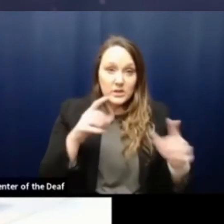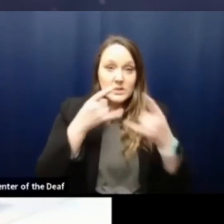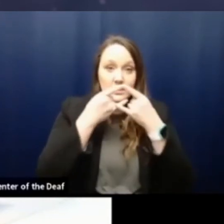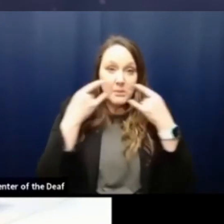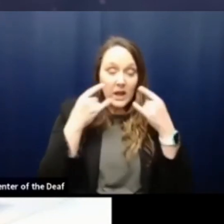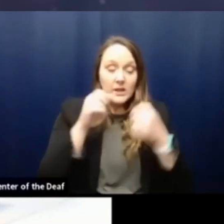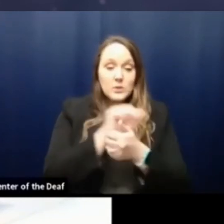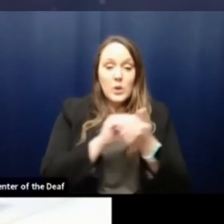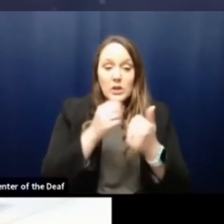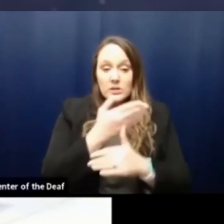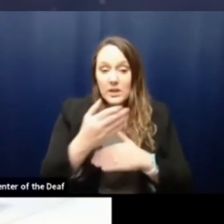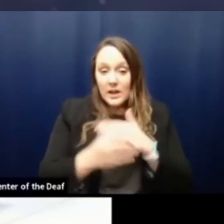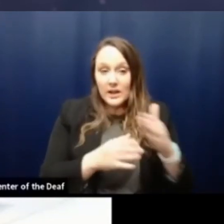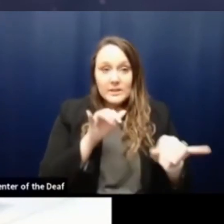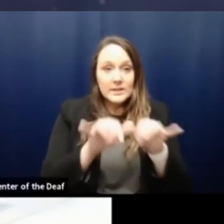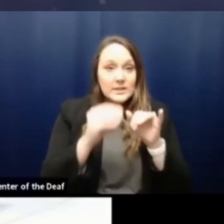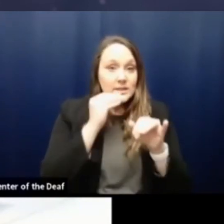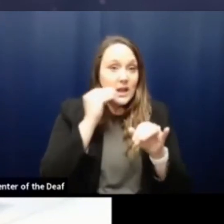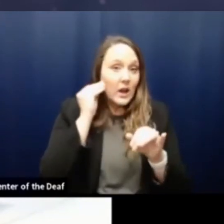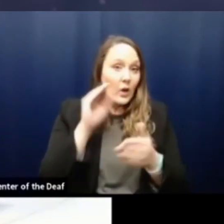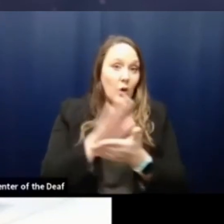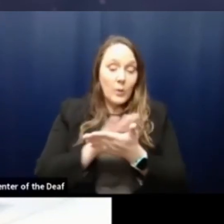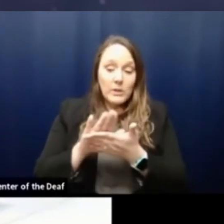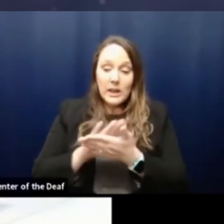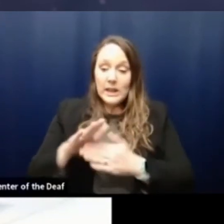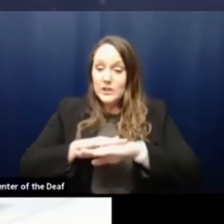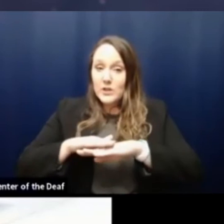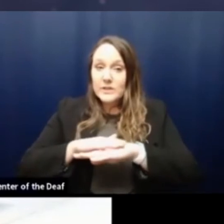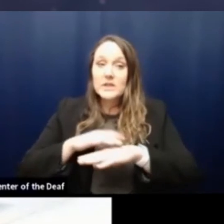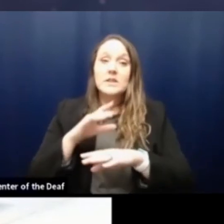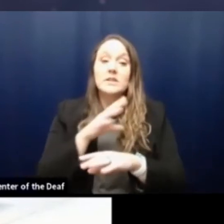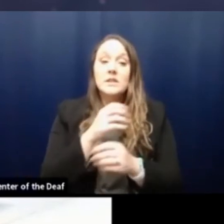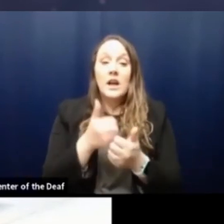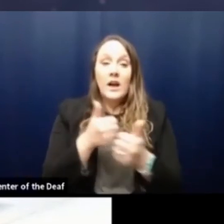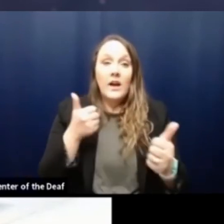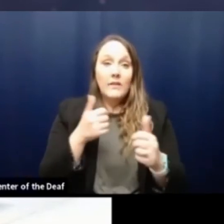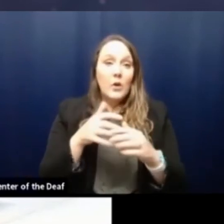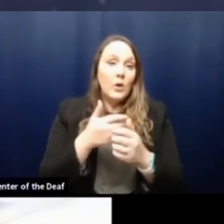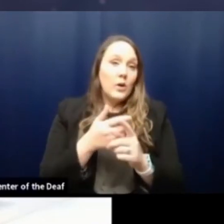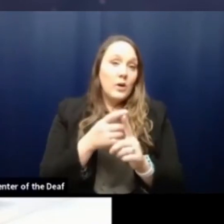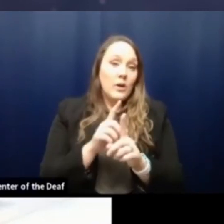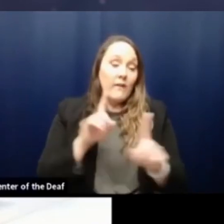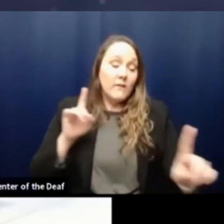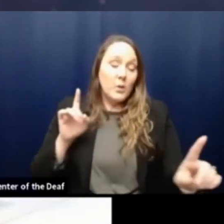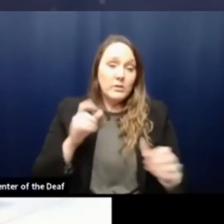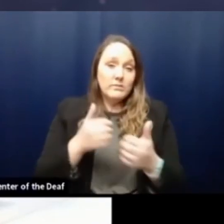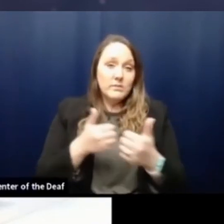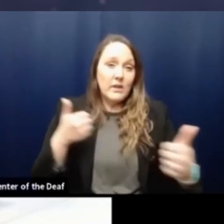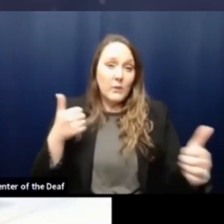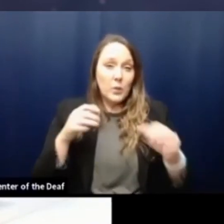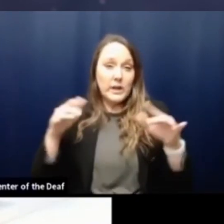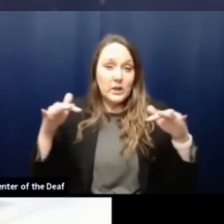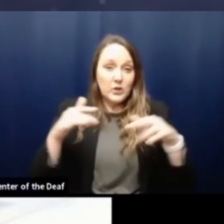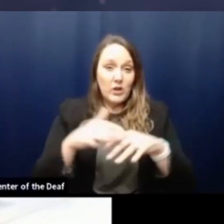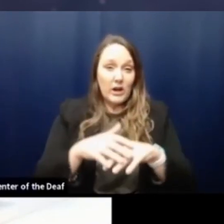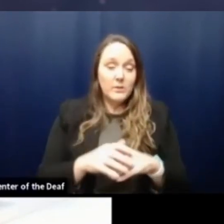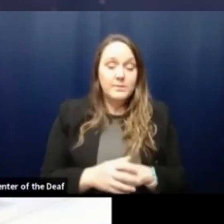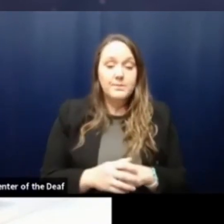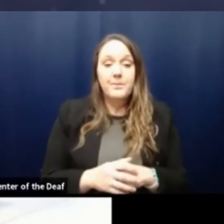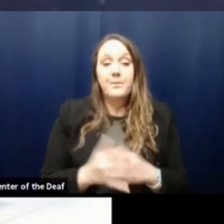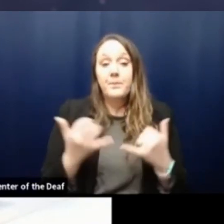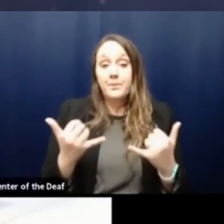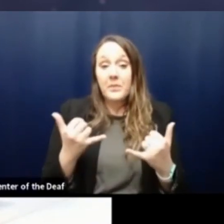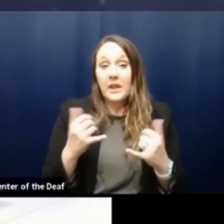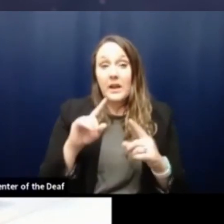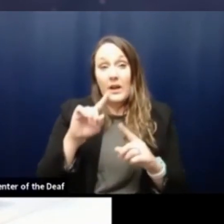your hands, staying home if you're sick, cleaning surfaces regularly. Avoiding crowds is also another thing we want you to do. And now get vaccine